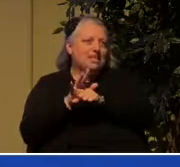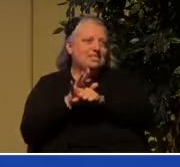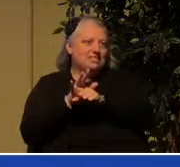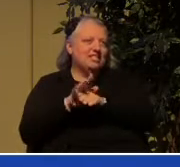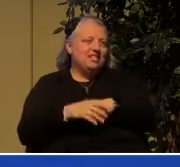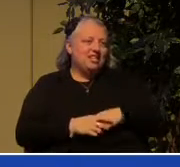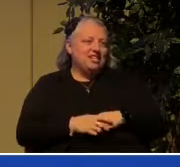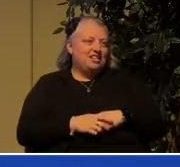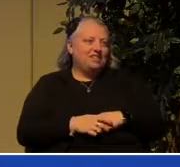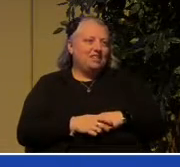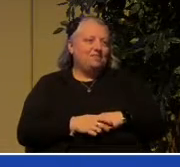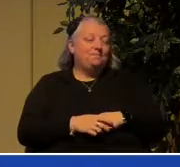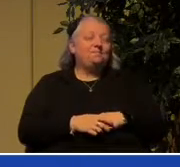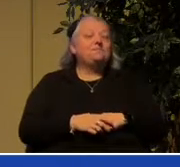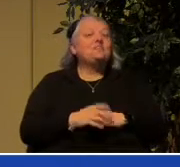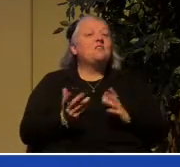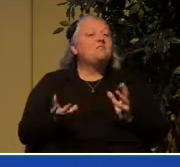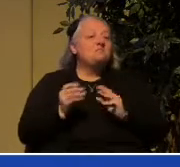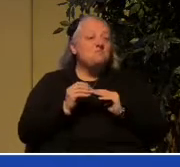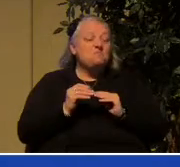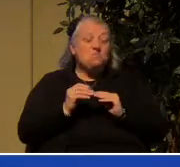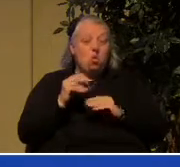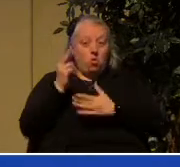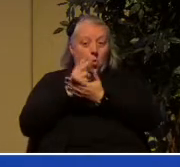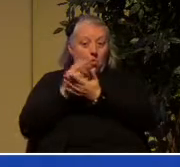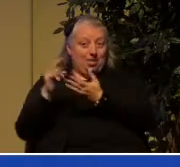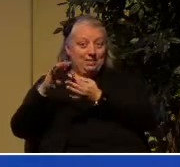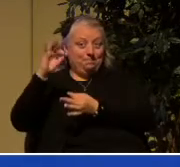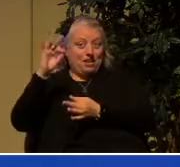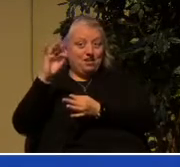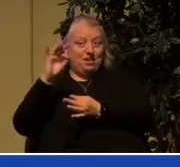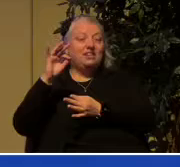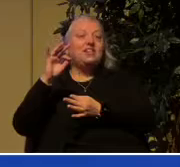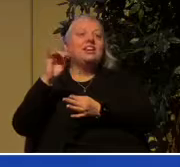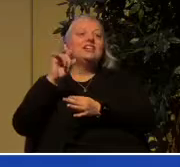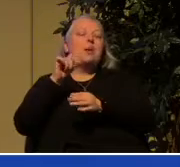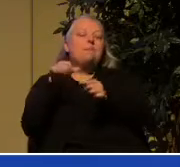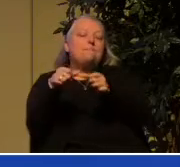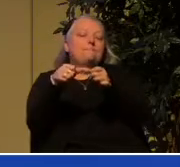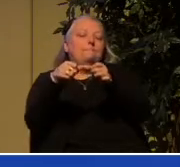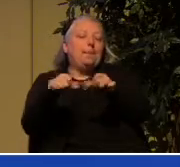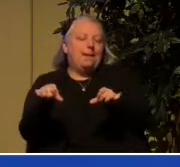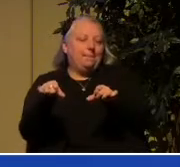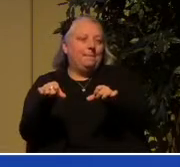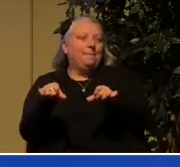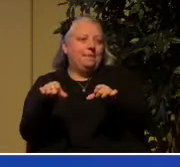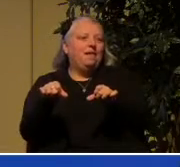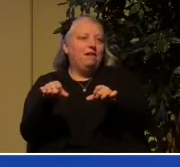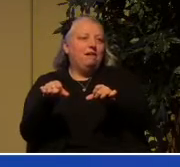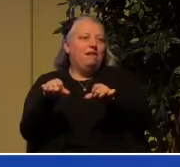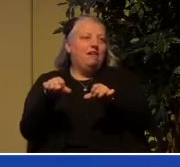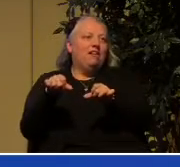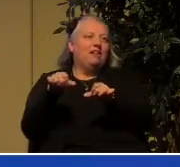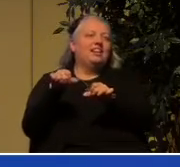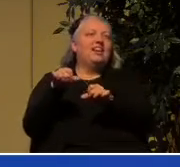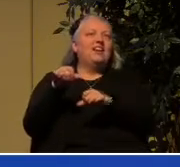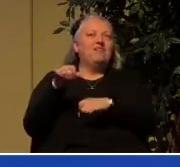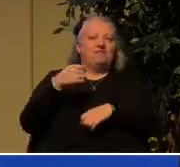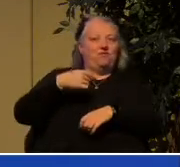is the deposit, the down payment, the guarantee that we're going to receive the inheritance. The Holy Spirit